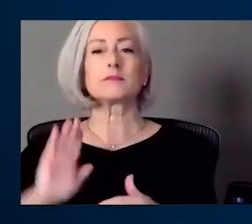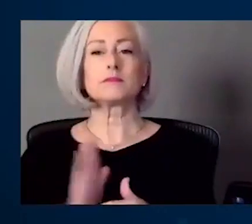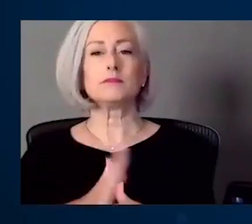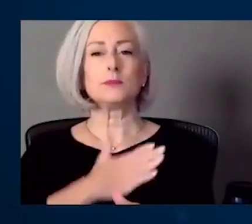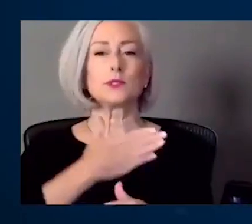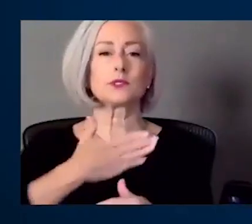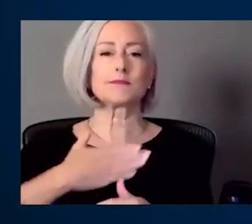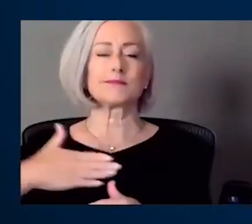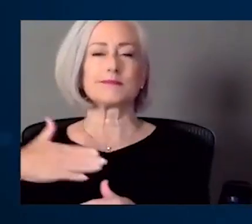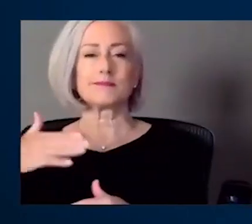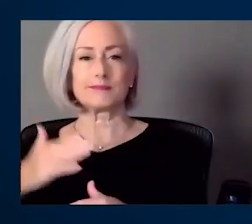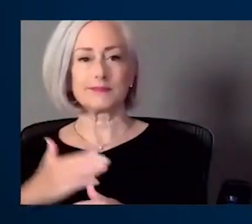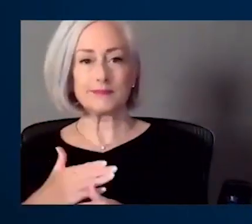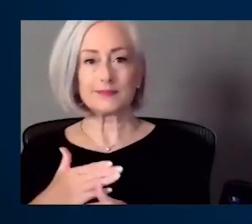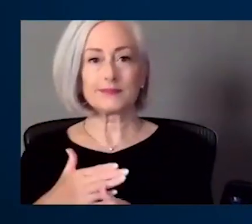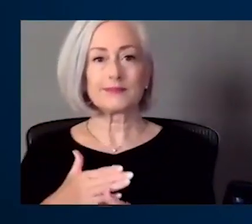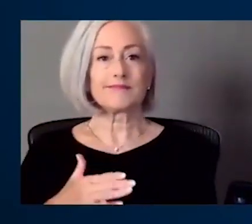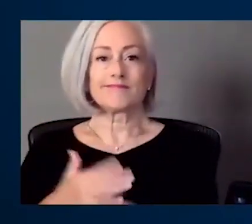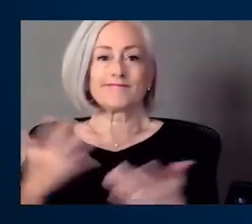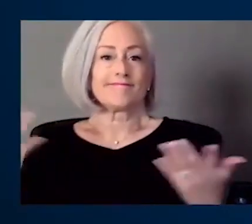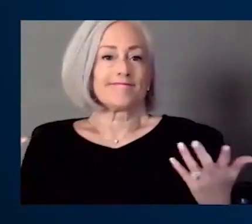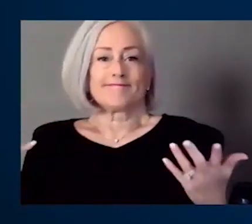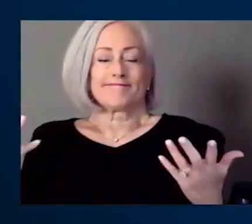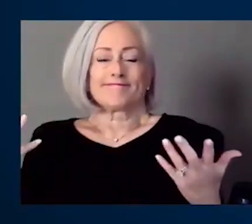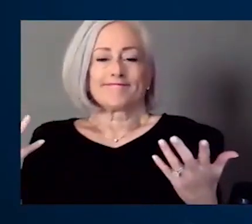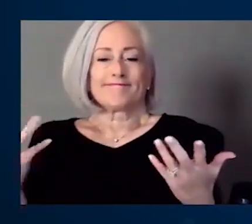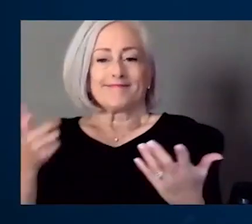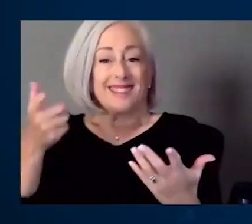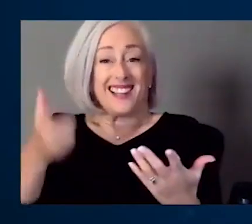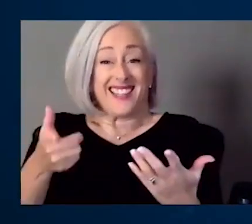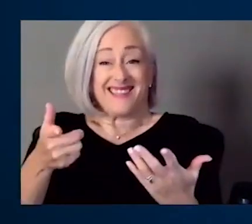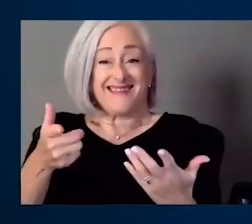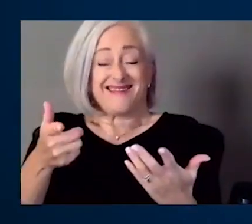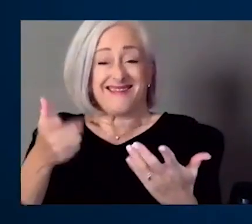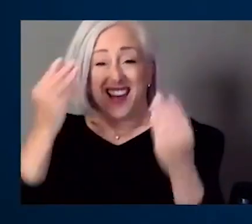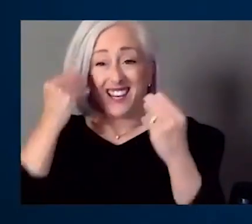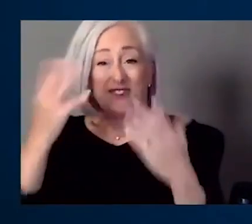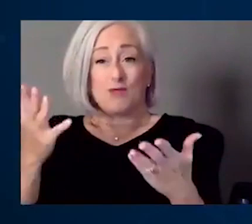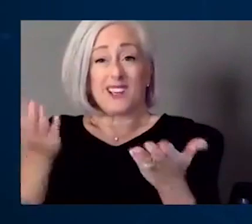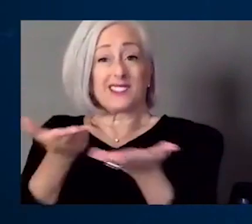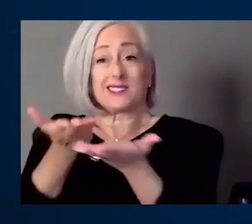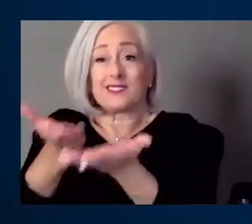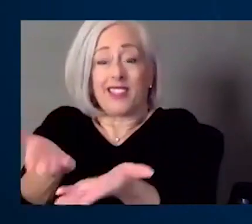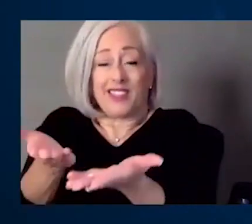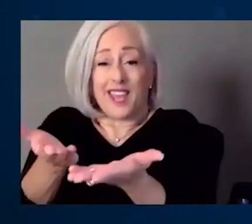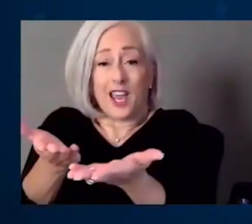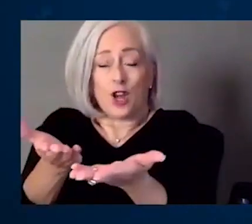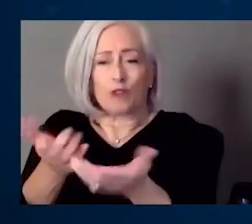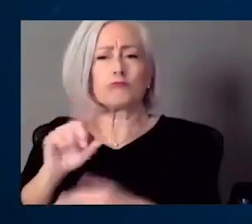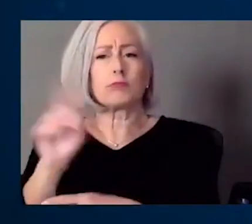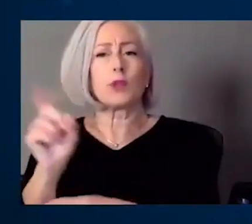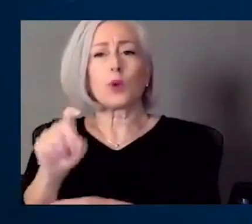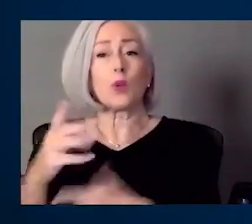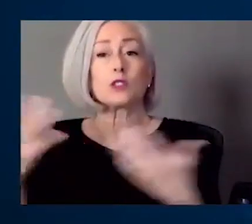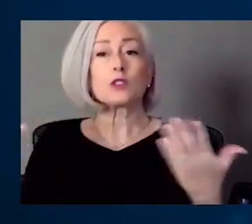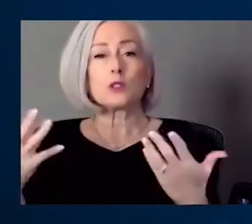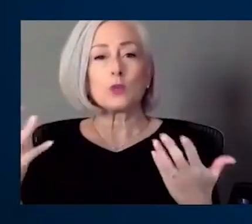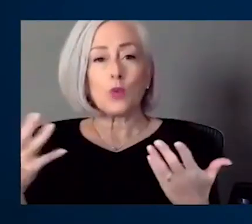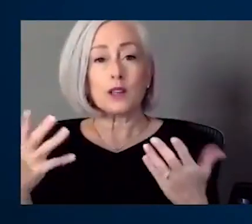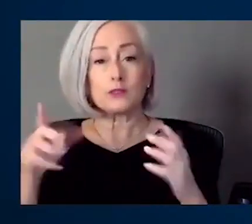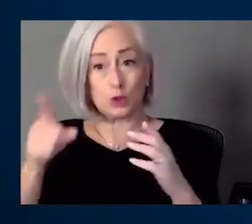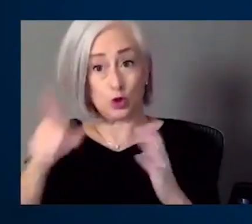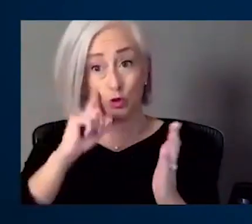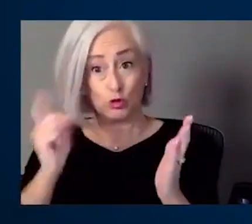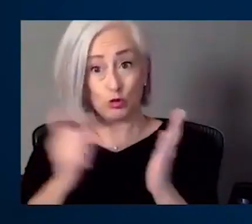The elephant's already been, it's been in the room. The question is, are we going to finally have a chance to recognize it? Communities across